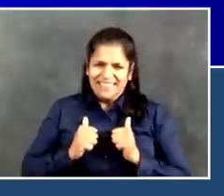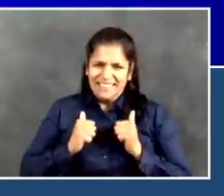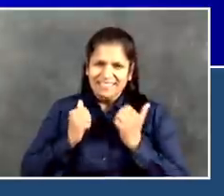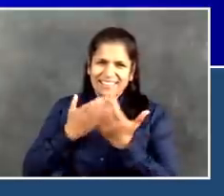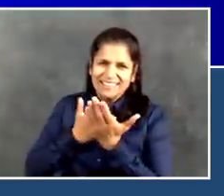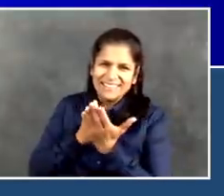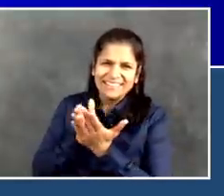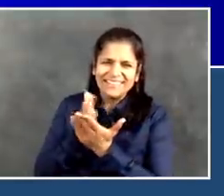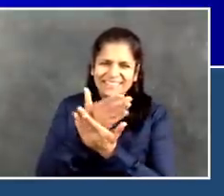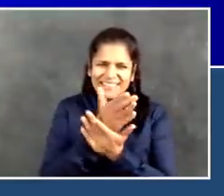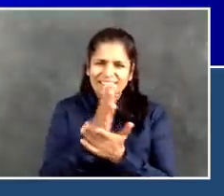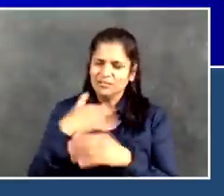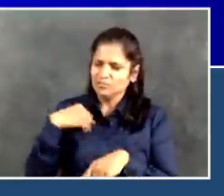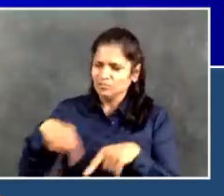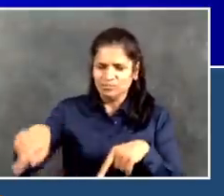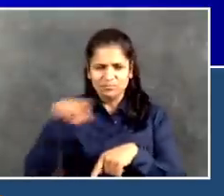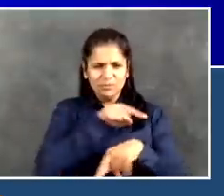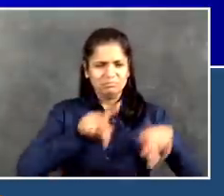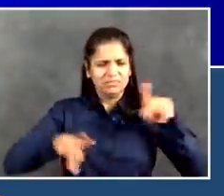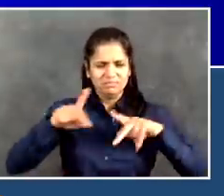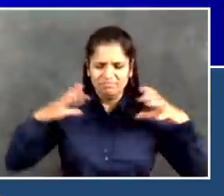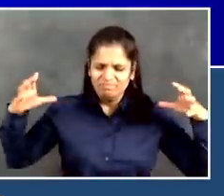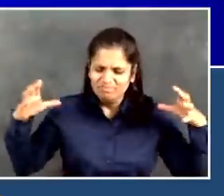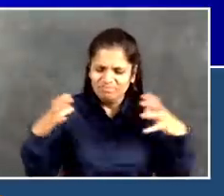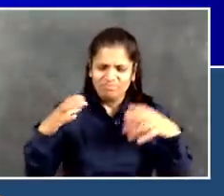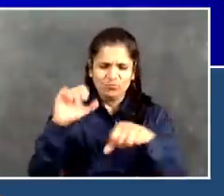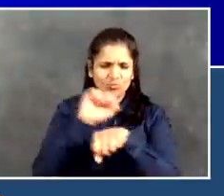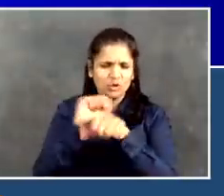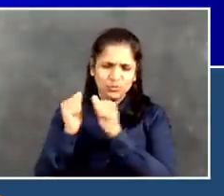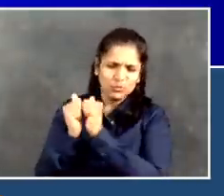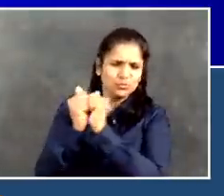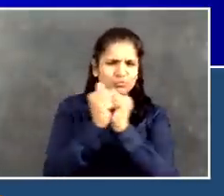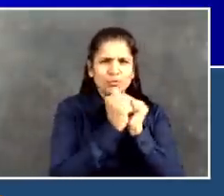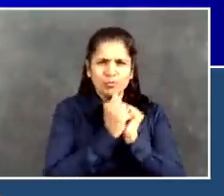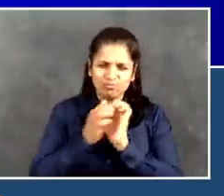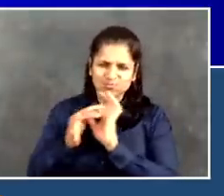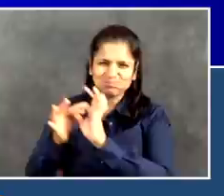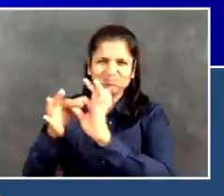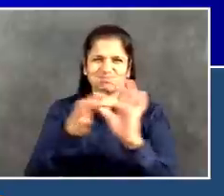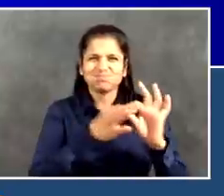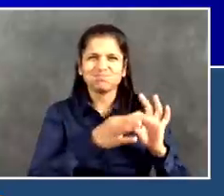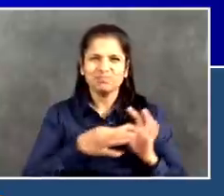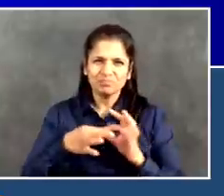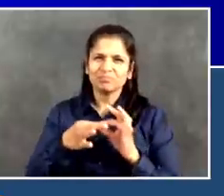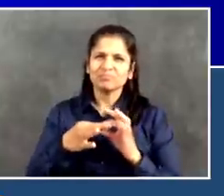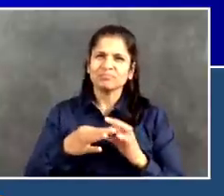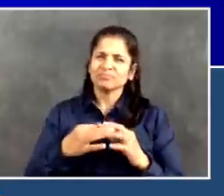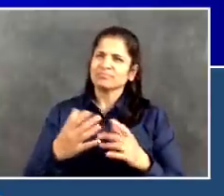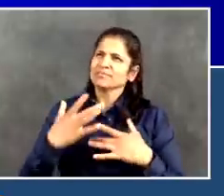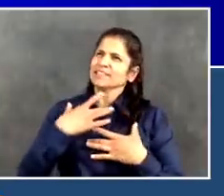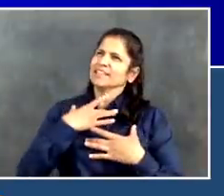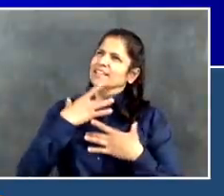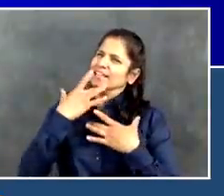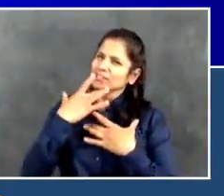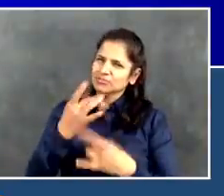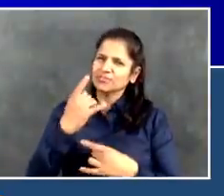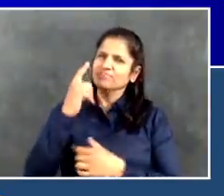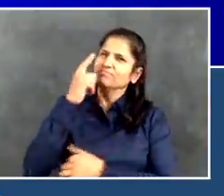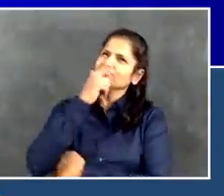important holidays of the major faiths of this city. We all wish